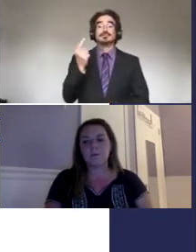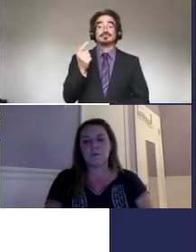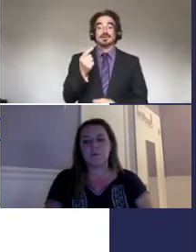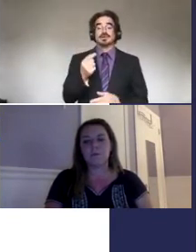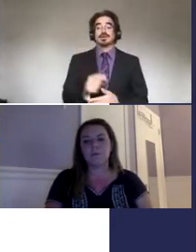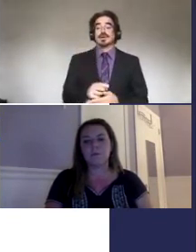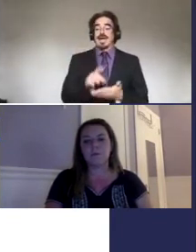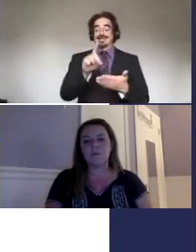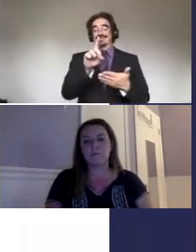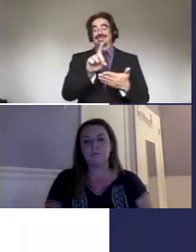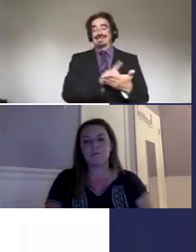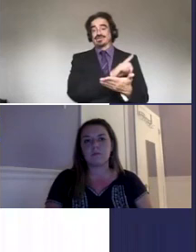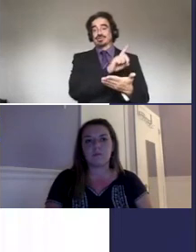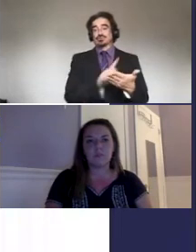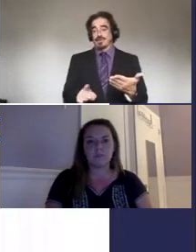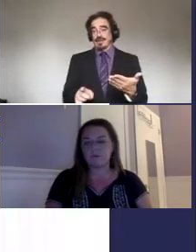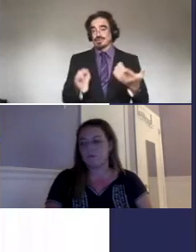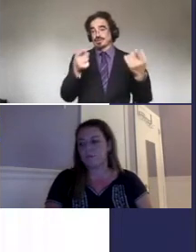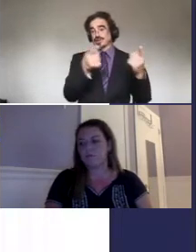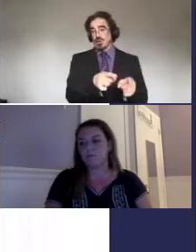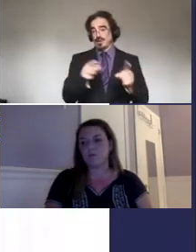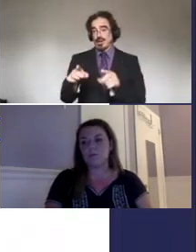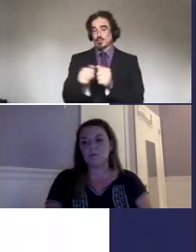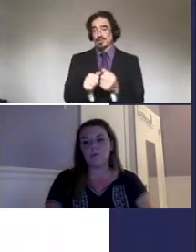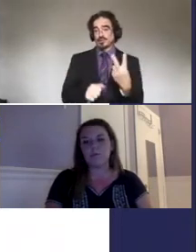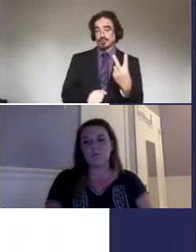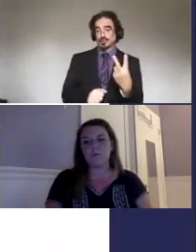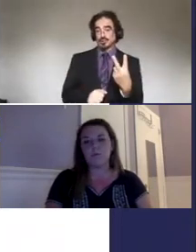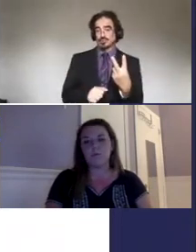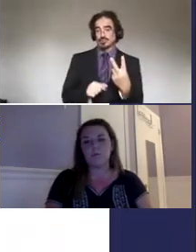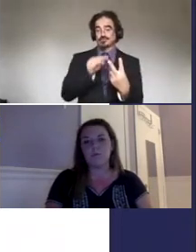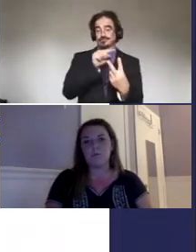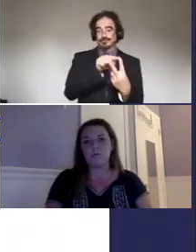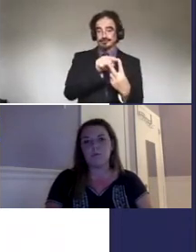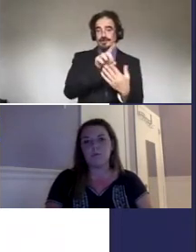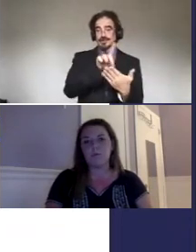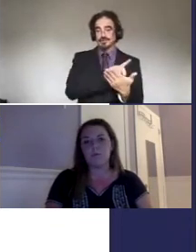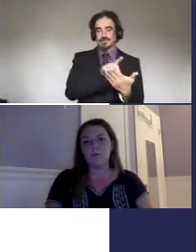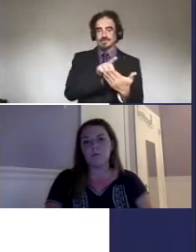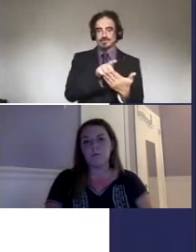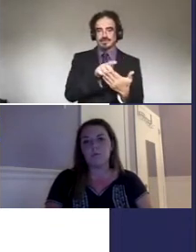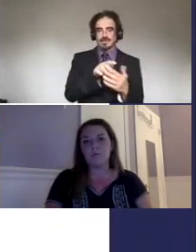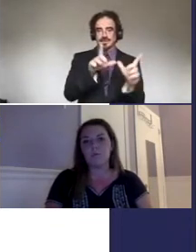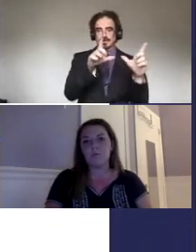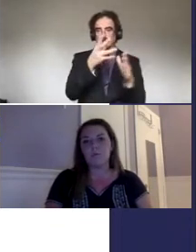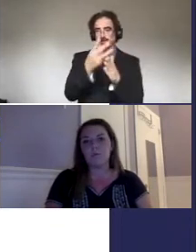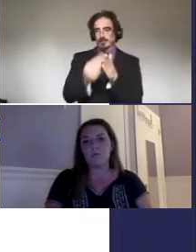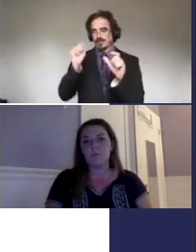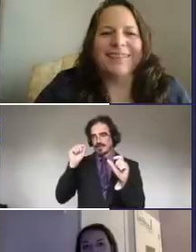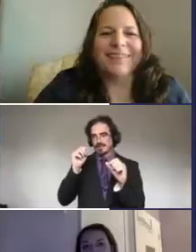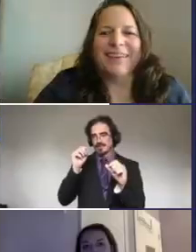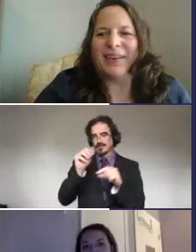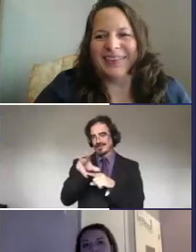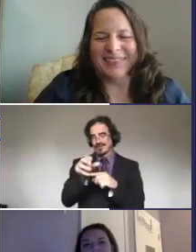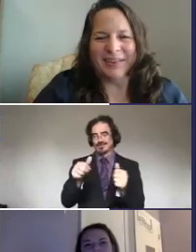in two aspects that I am very concerned about. Um, hold on. I think my video came off again. Let me turn it on.